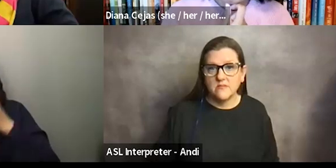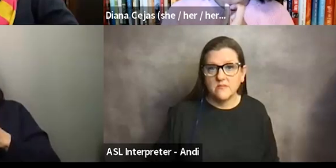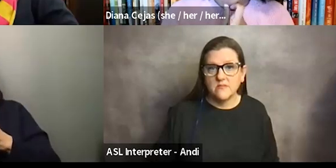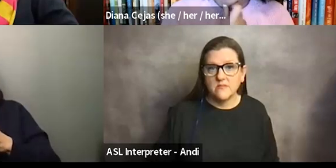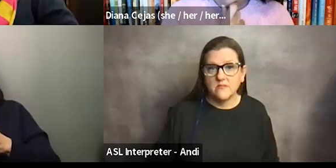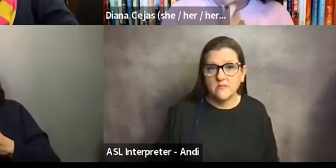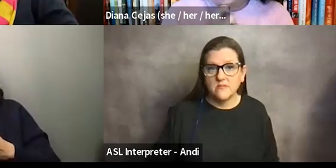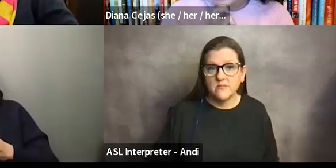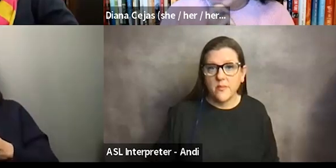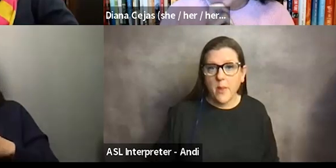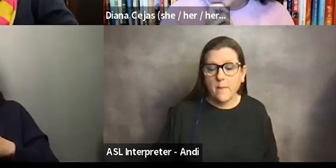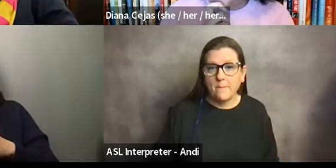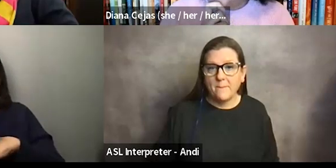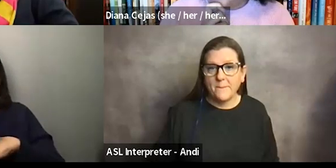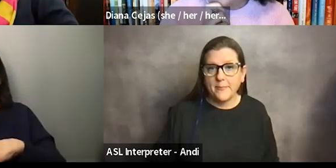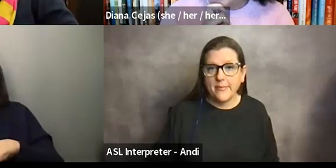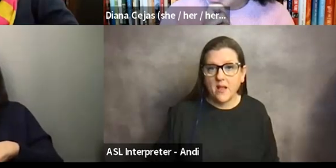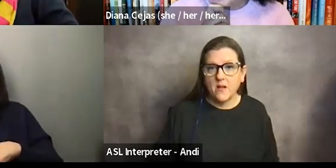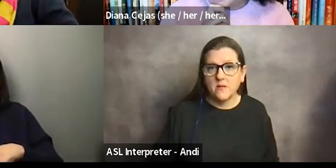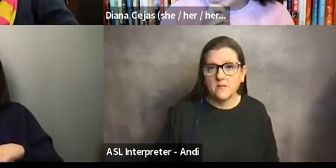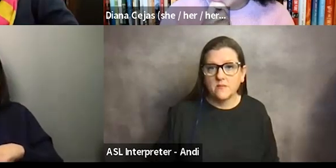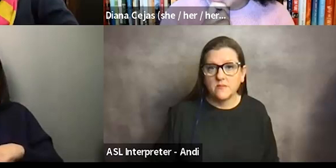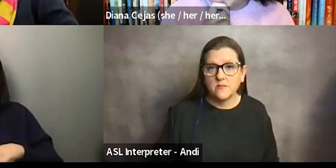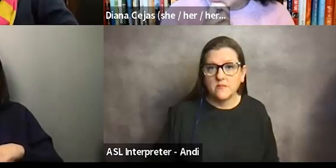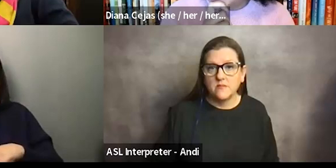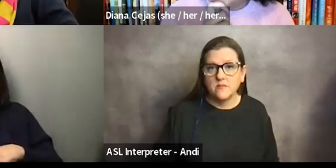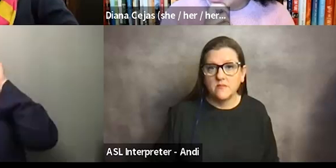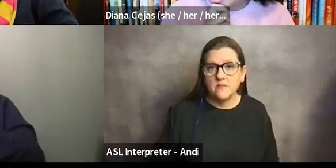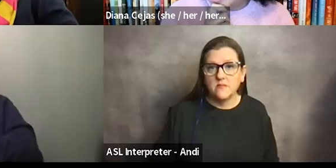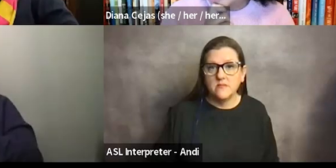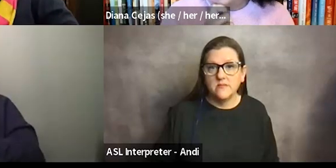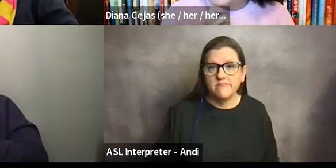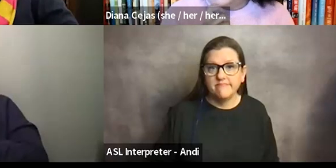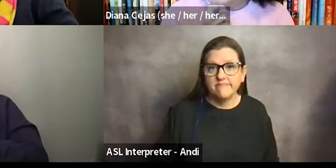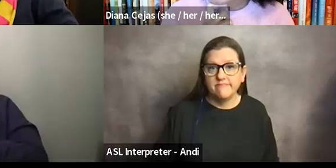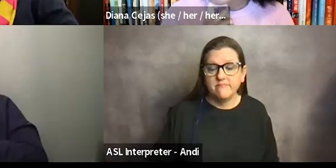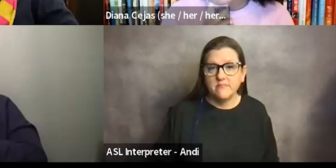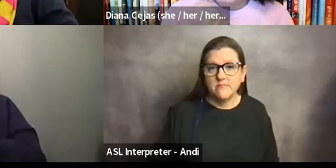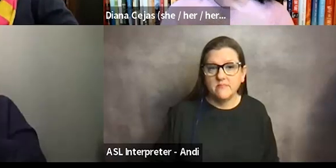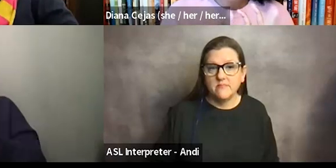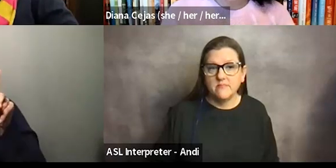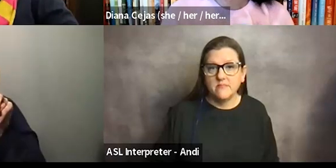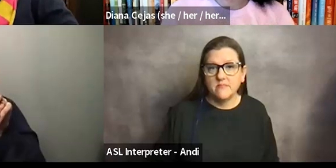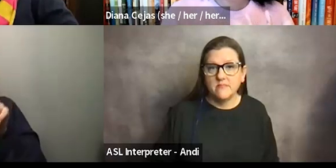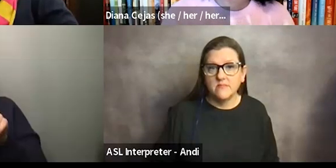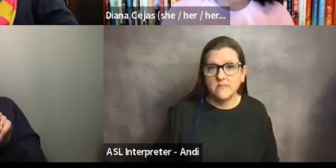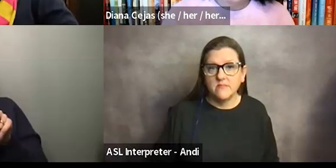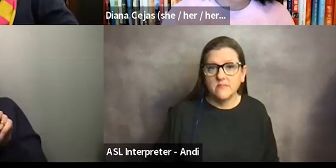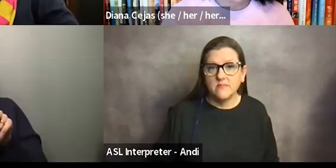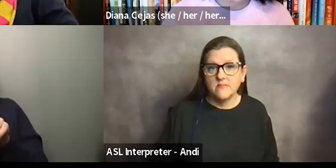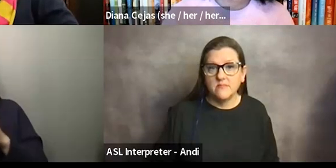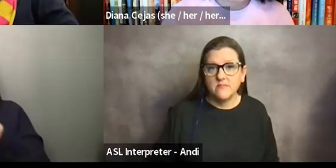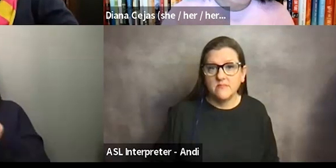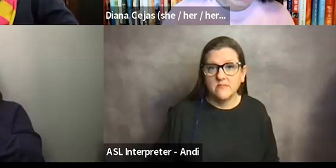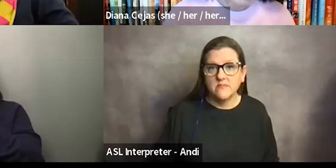and I'm not sleeping when we're on call. But I'm lucky in that I have colleagues who we kind of have an informal